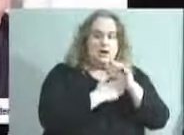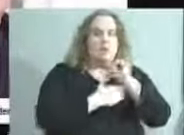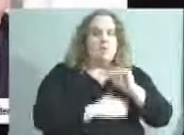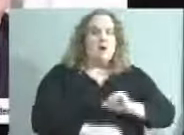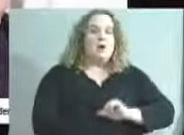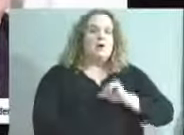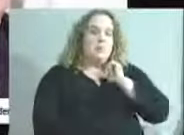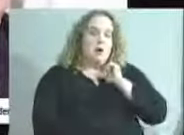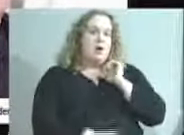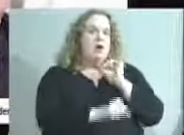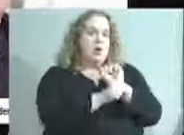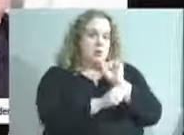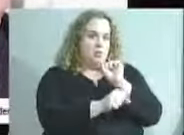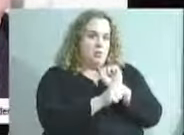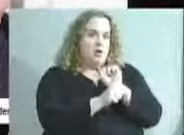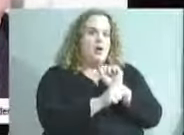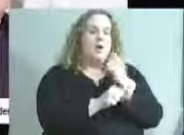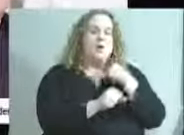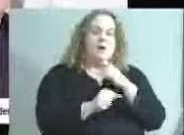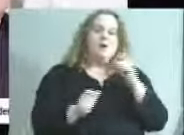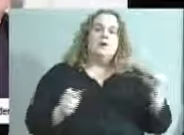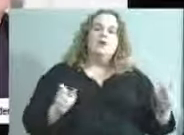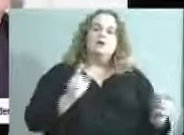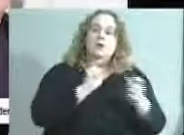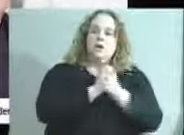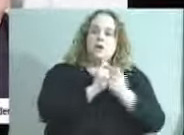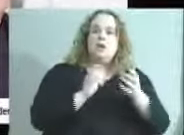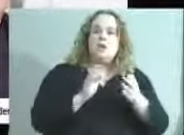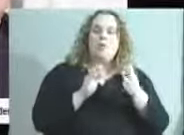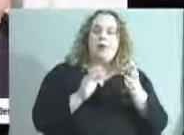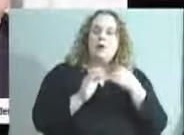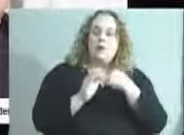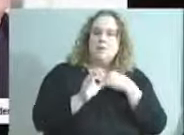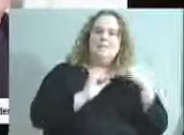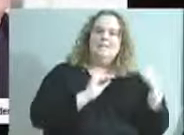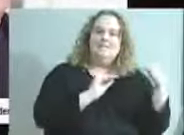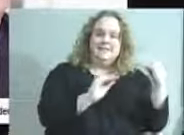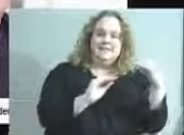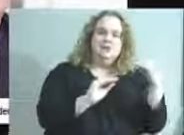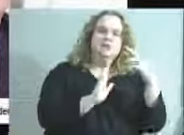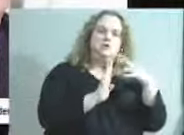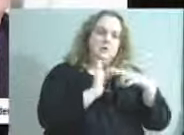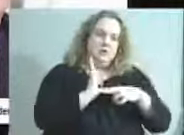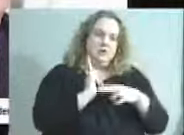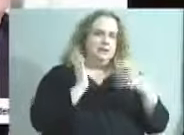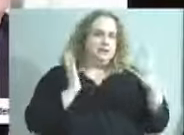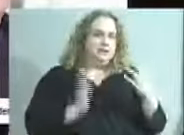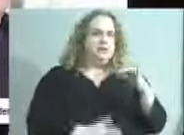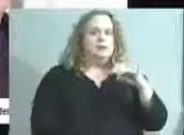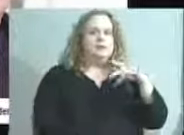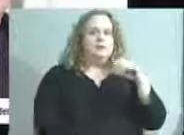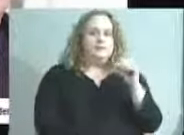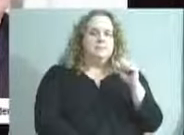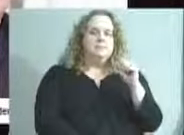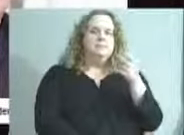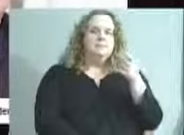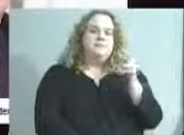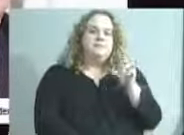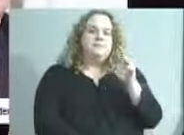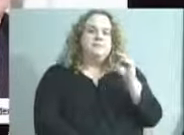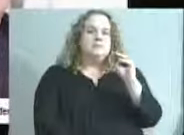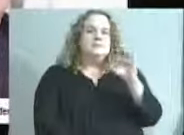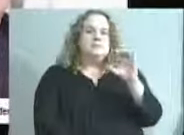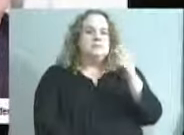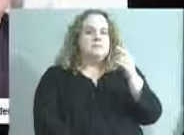is fundamentally transforming the way we teach reading in JCPS. Dr. McGowan's legacy